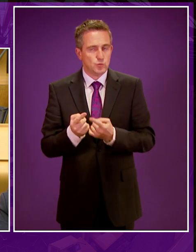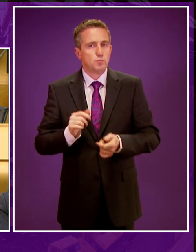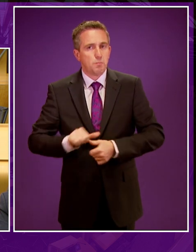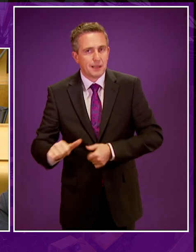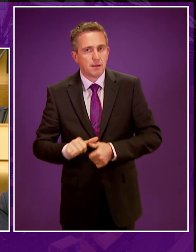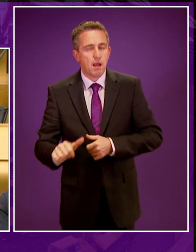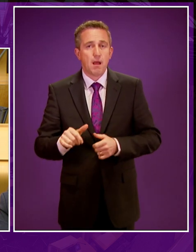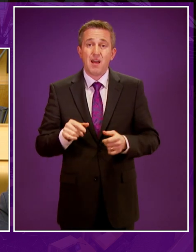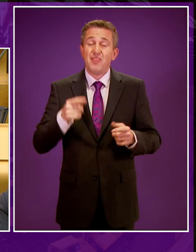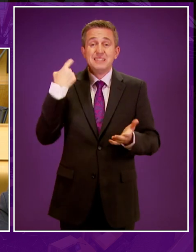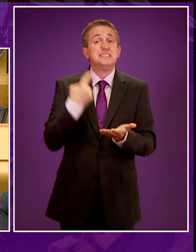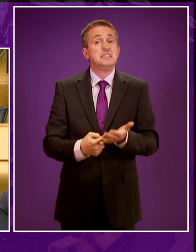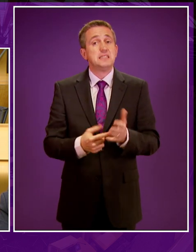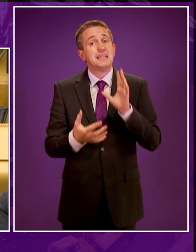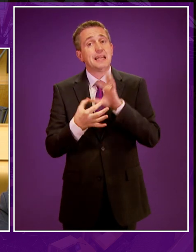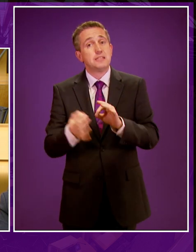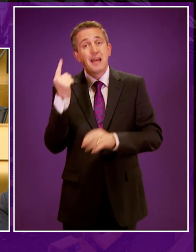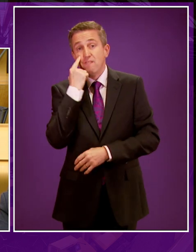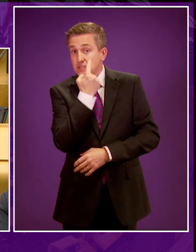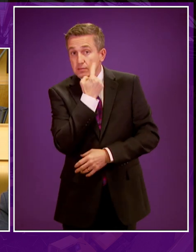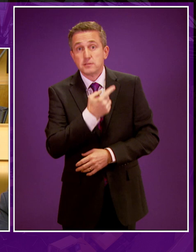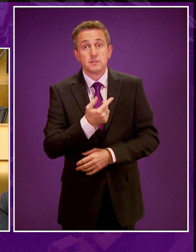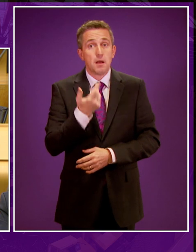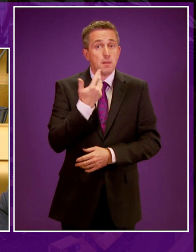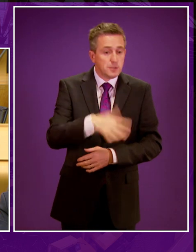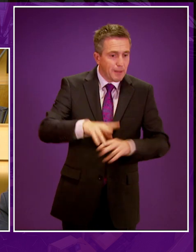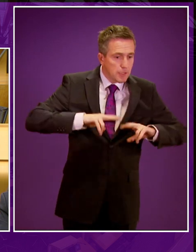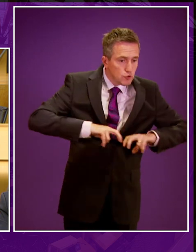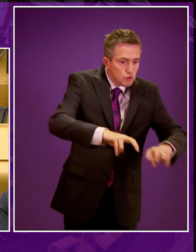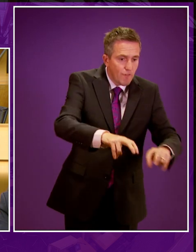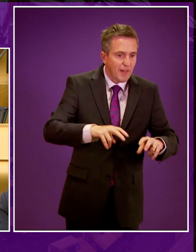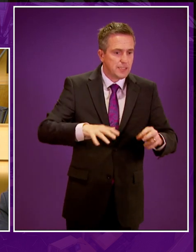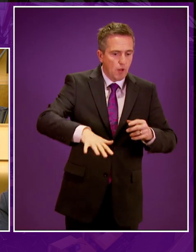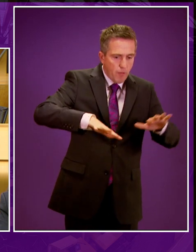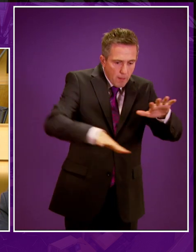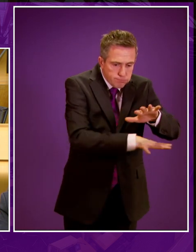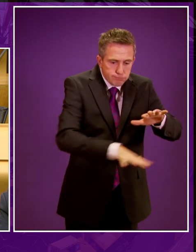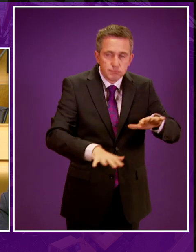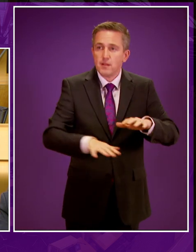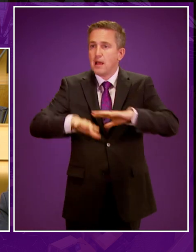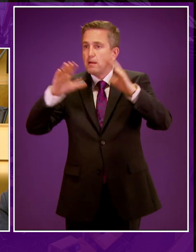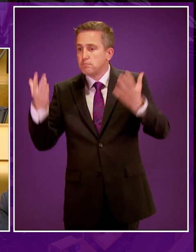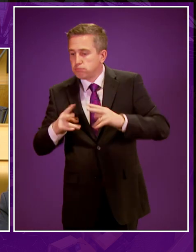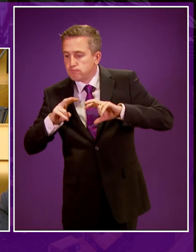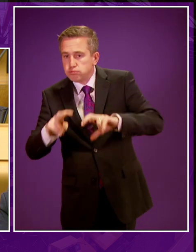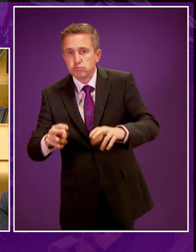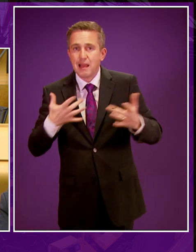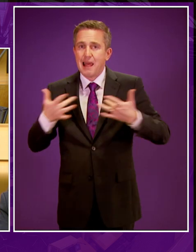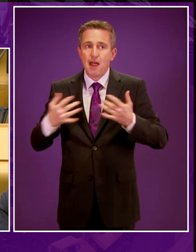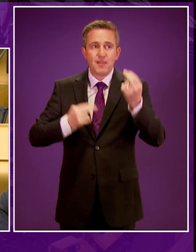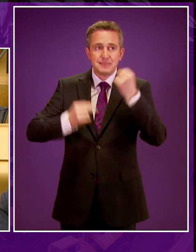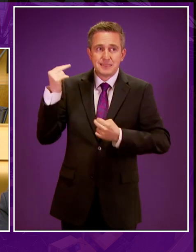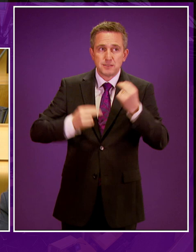based on evidence, a geological survey, a climate change impact assessment, a health impact assessment,